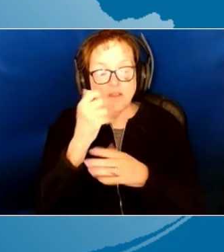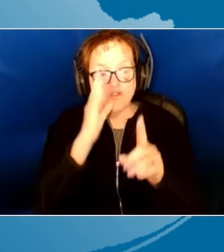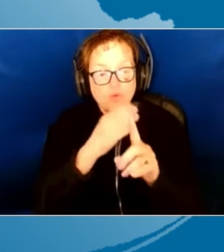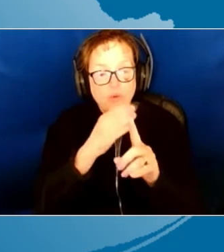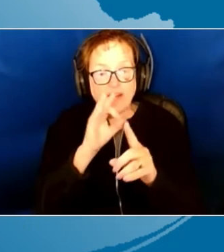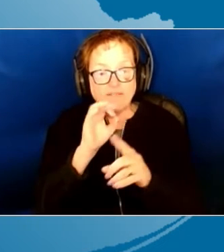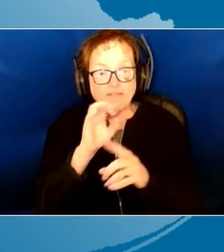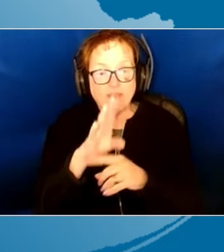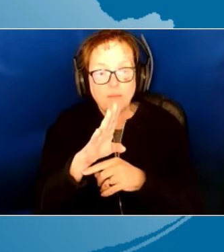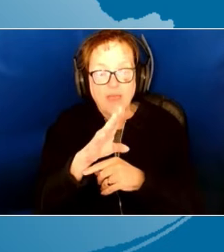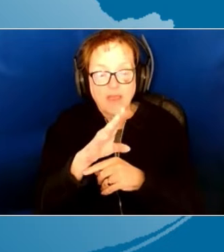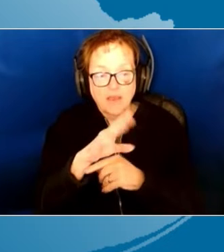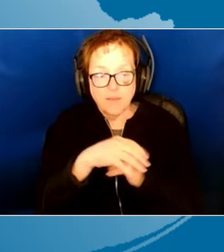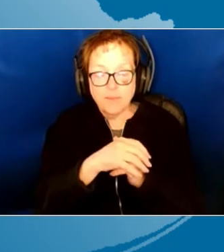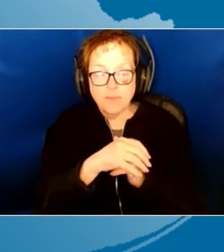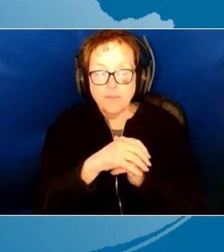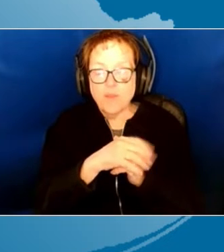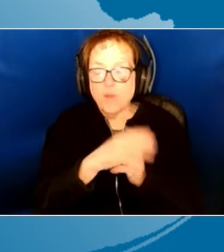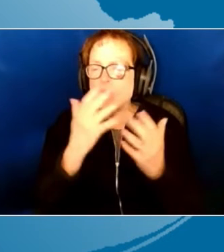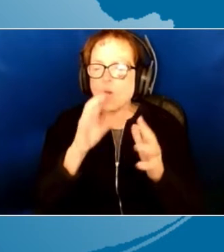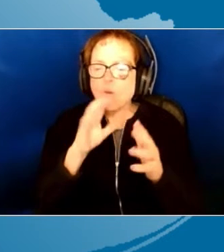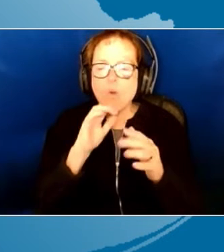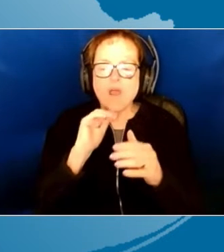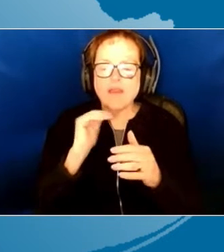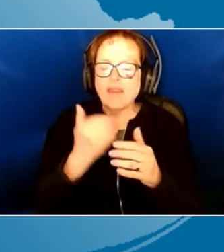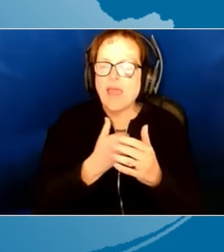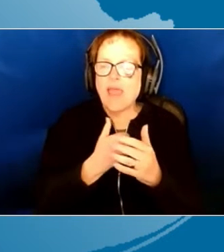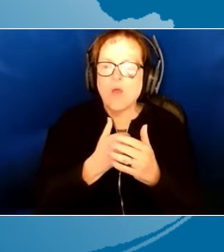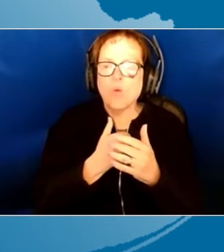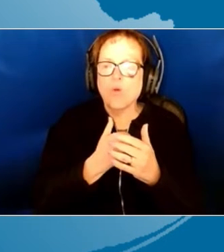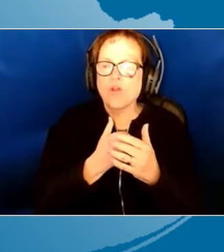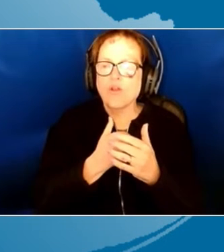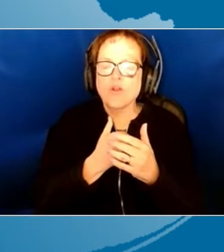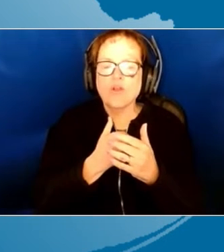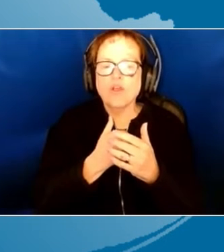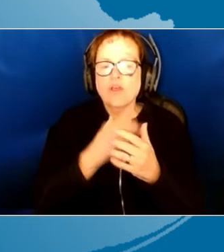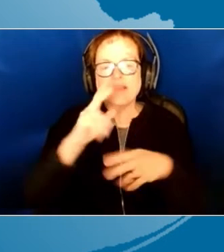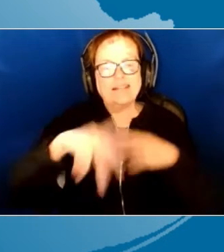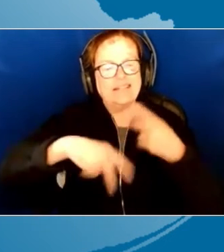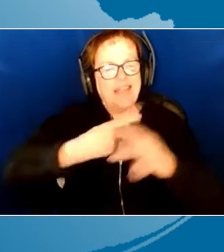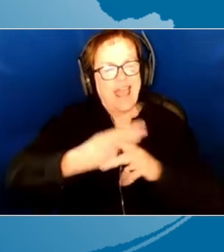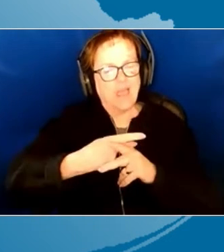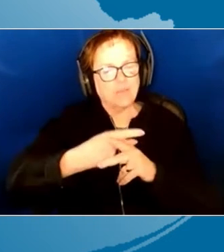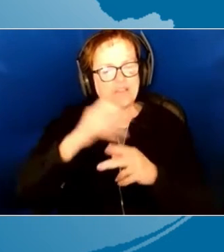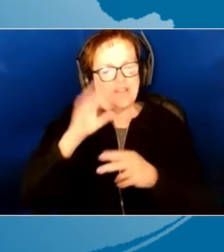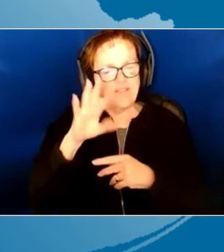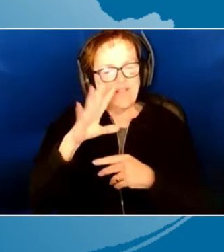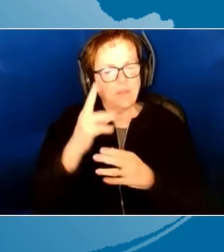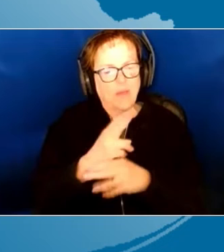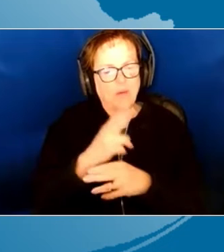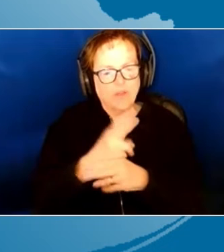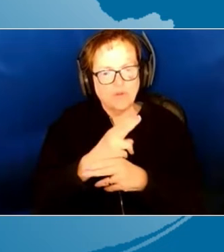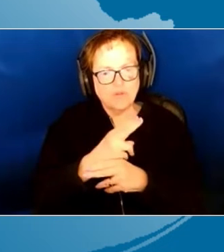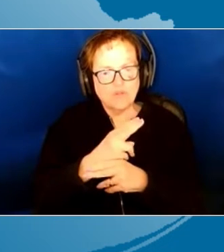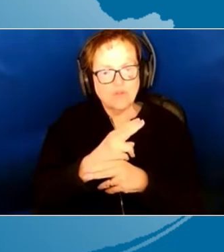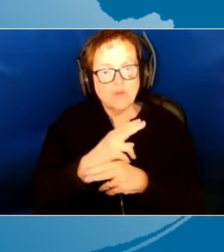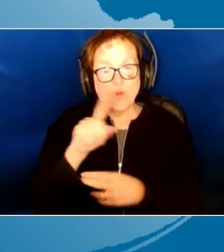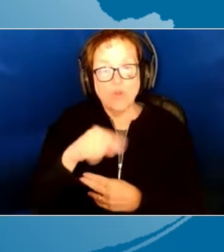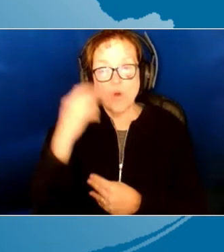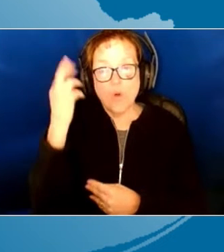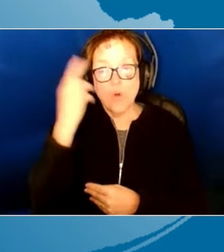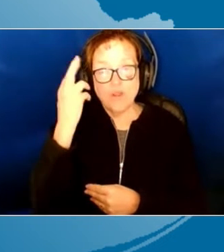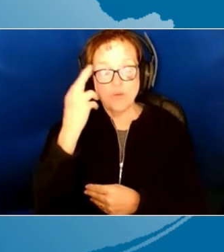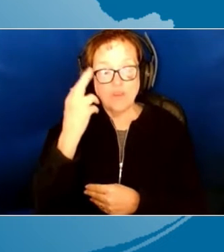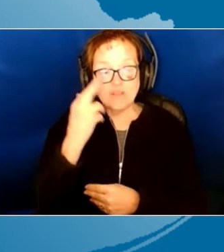have that in our repertoire of feed types of feedback that we would use. The only reason we would use